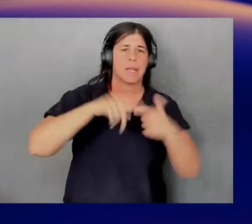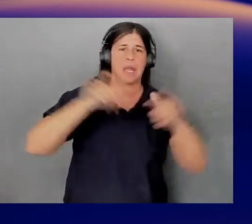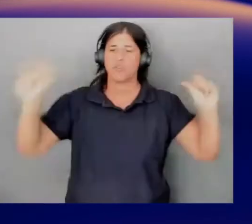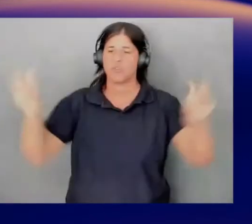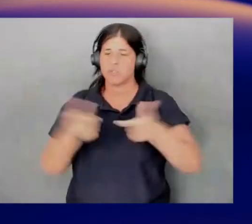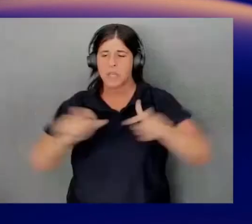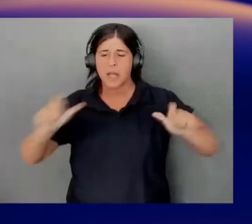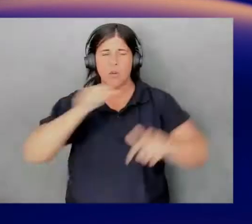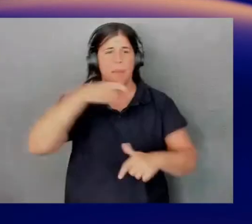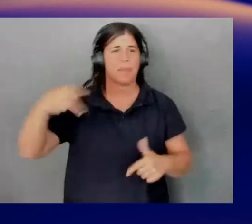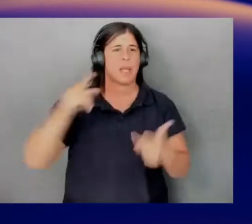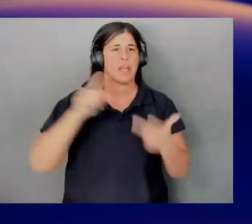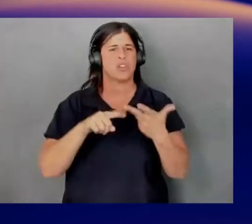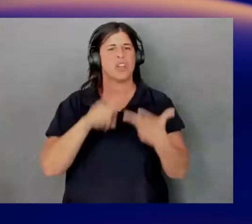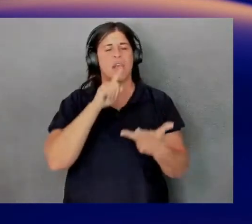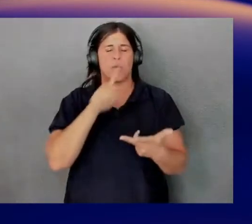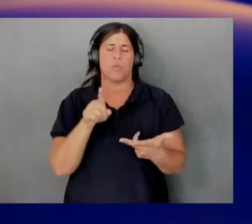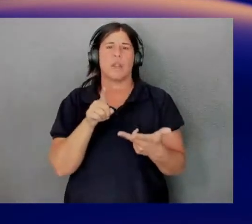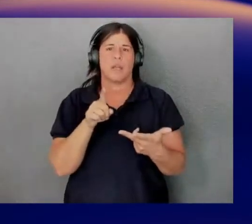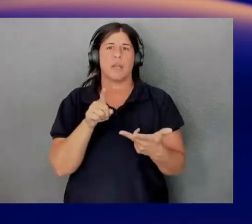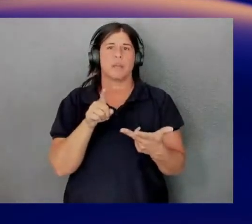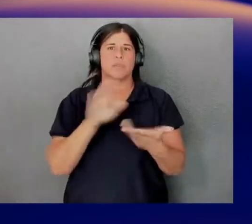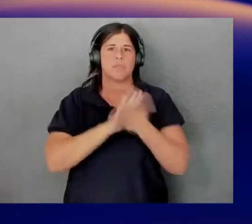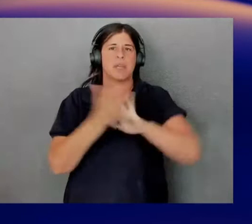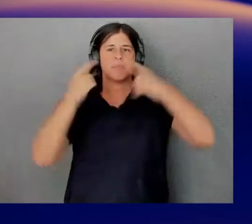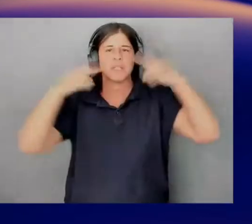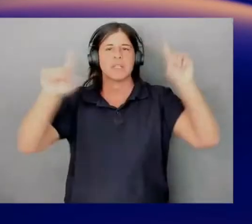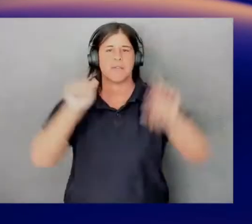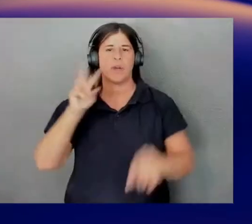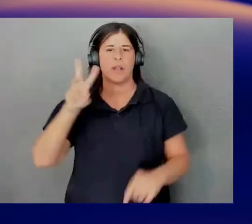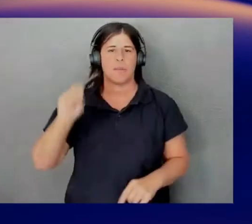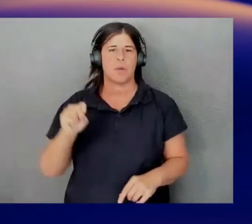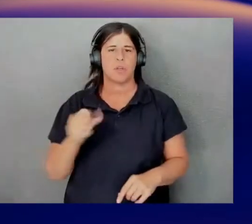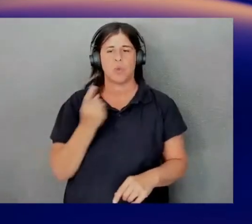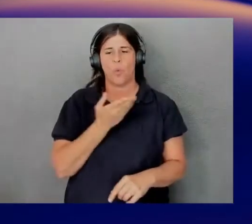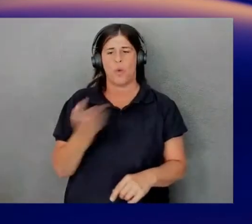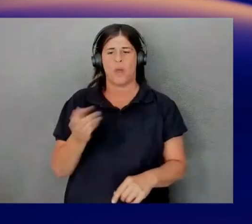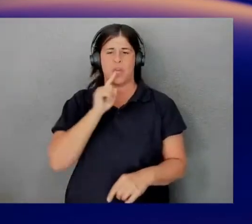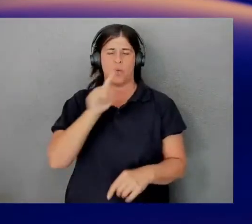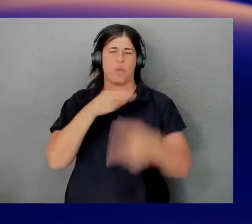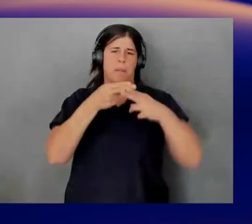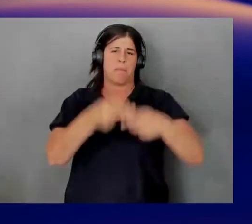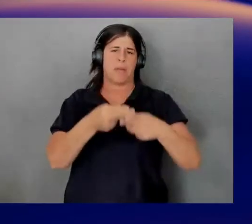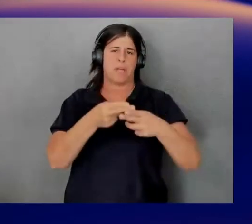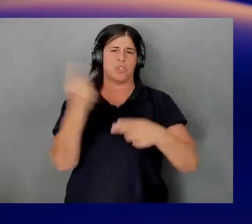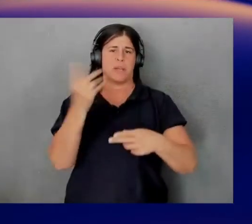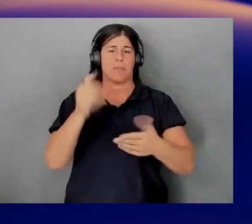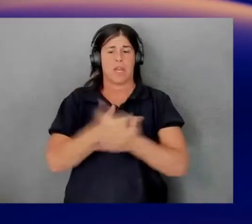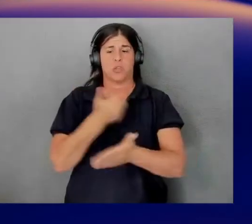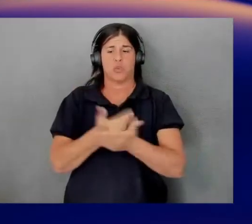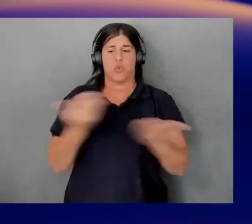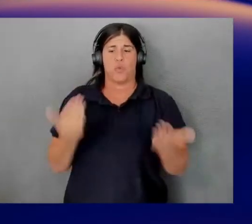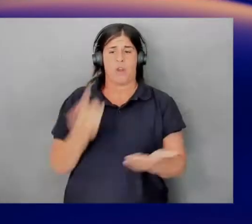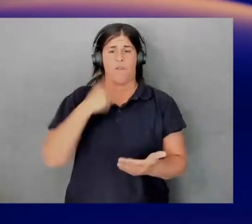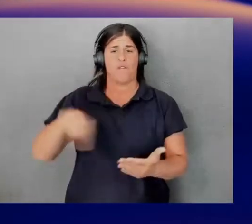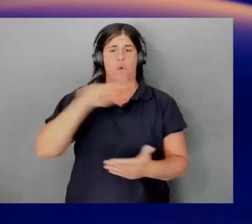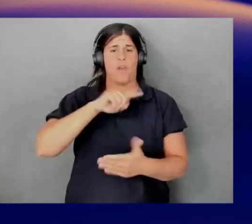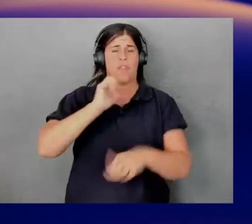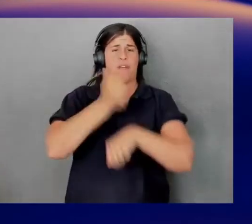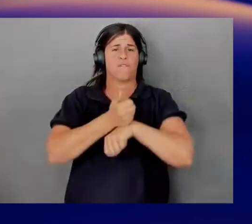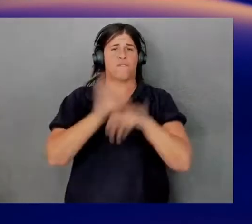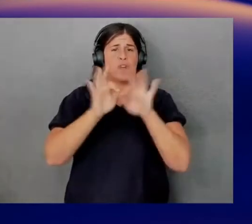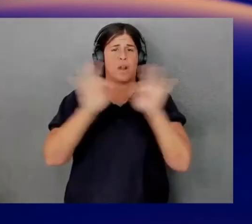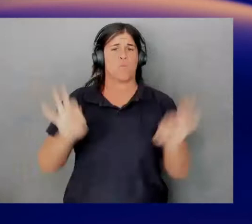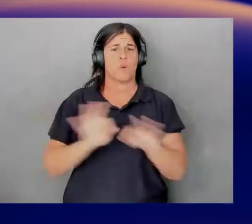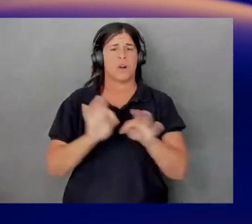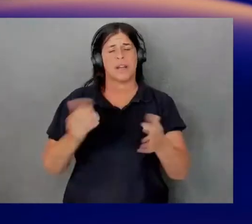really, you know, be successful in AWS. One thing I'd like to really highlight, something that's newer to the Well-Architected Framework, is a brand